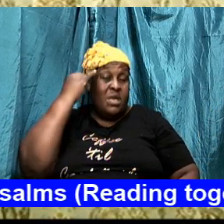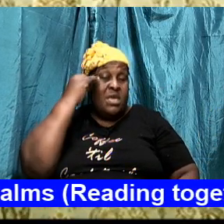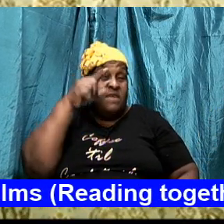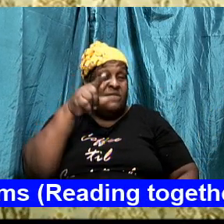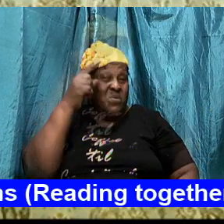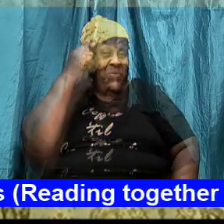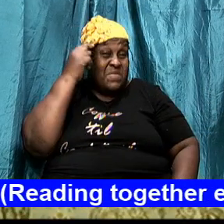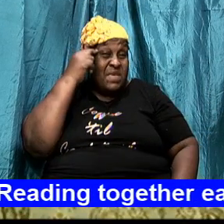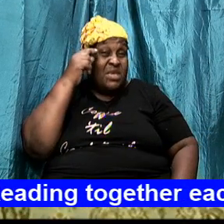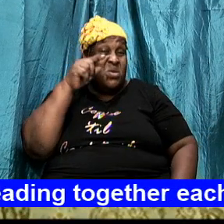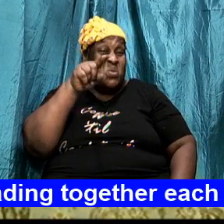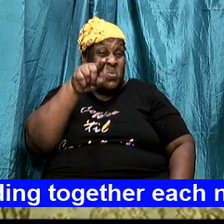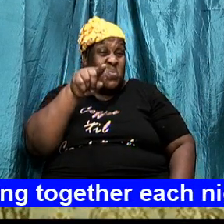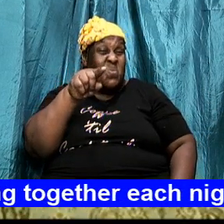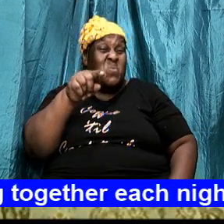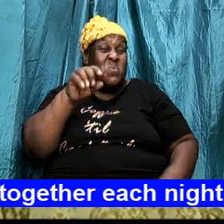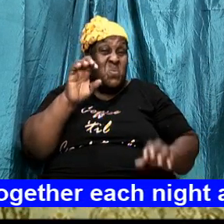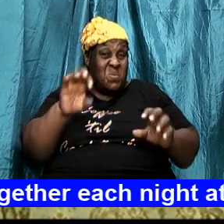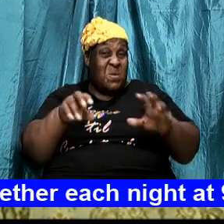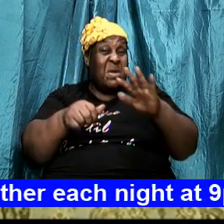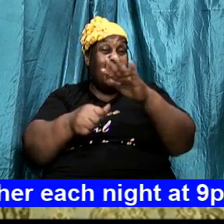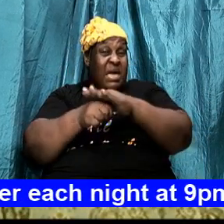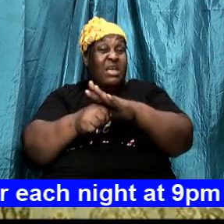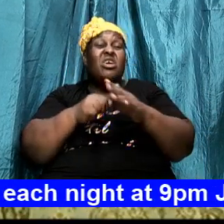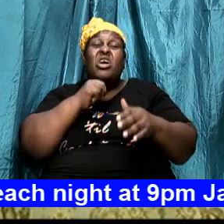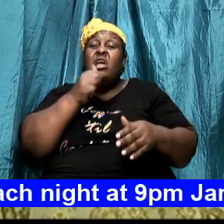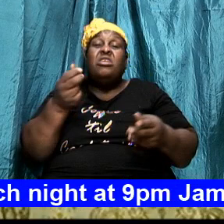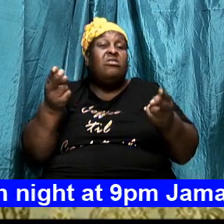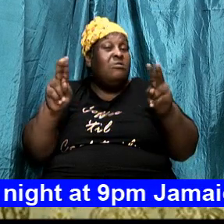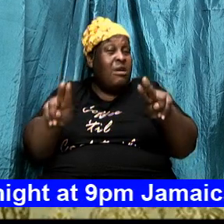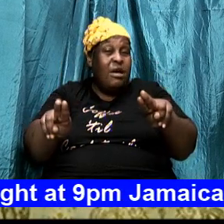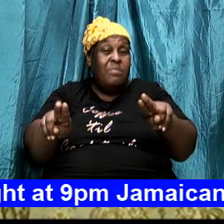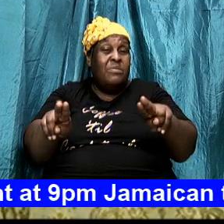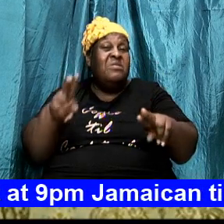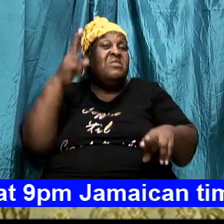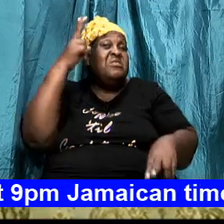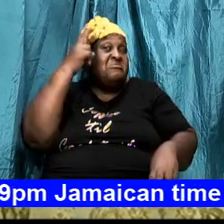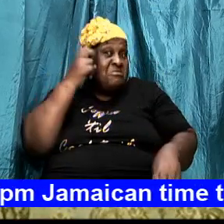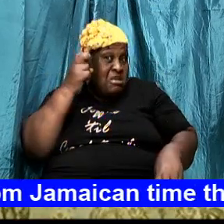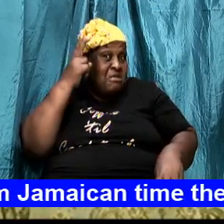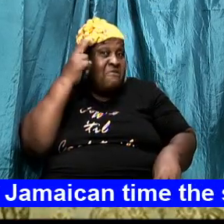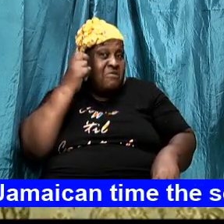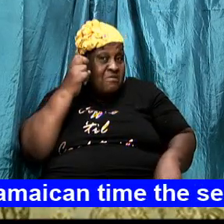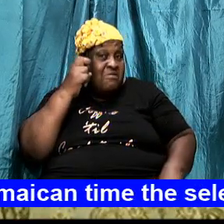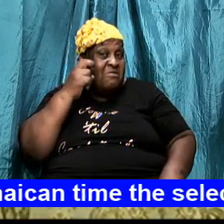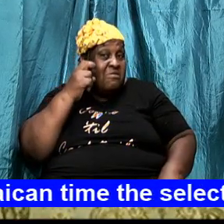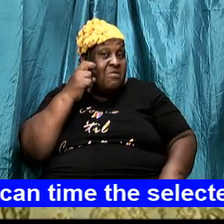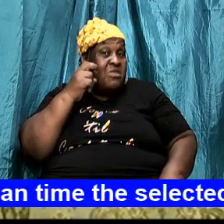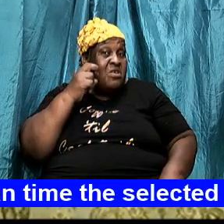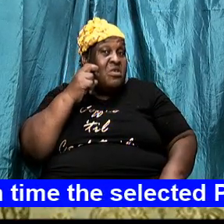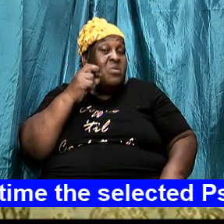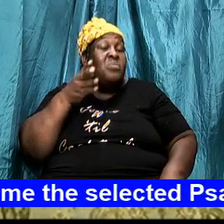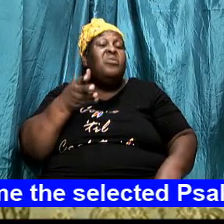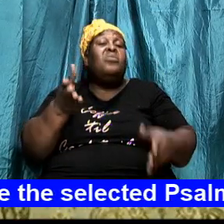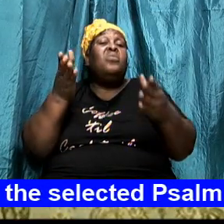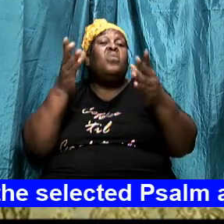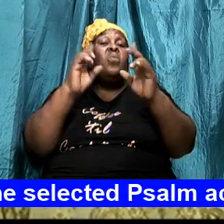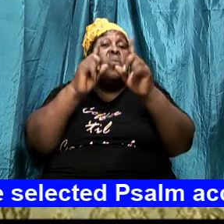can hide, it will not work. The adversary is going to take the battle at your doorstep.